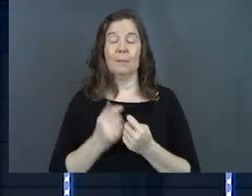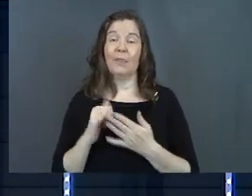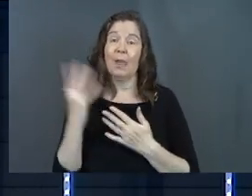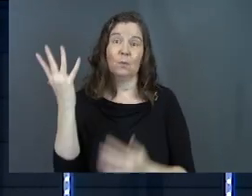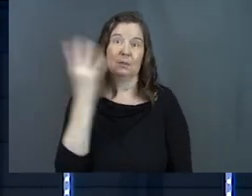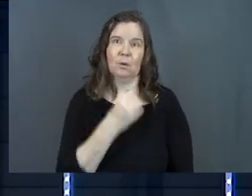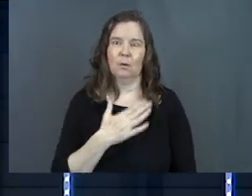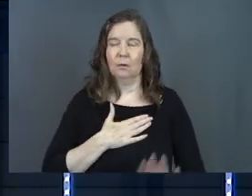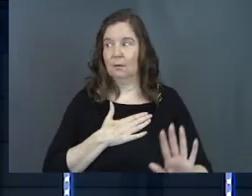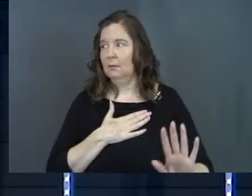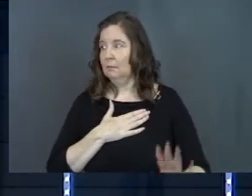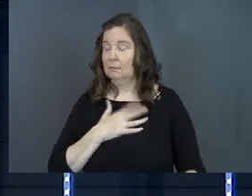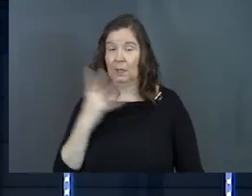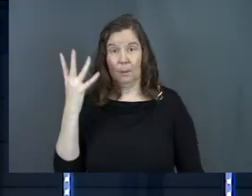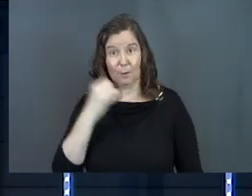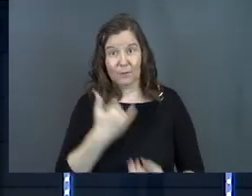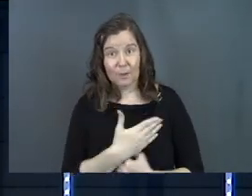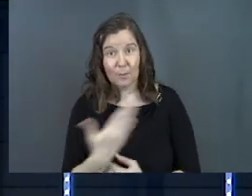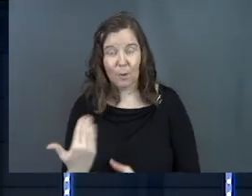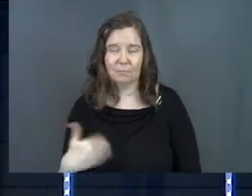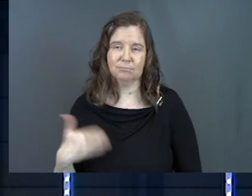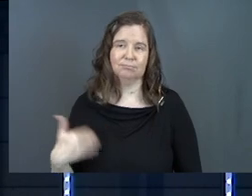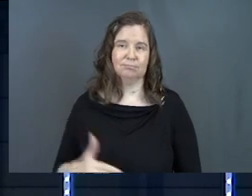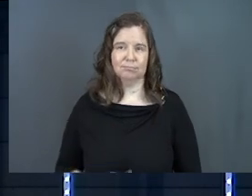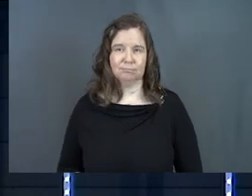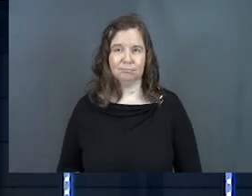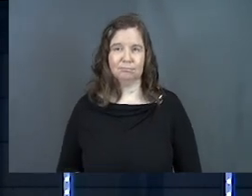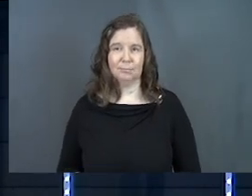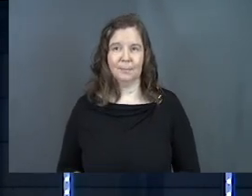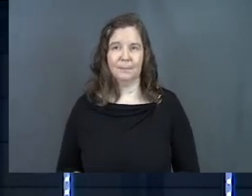And that was beautiful. Did that rock this morning? Wasn't that good?